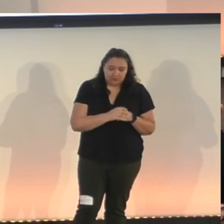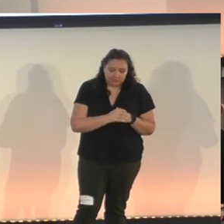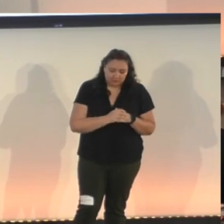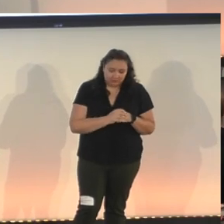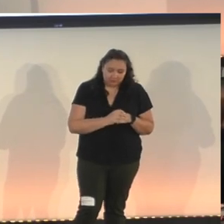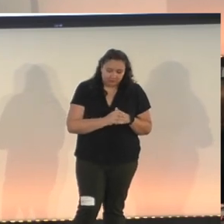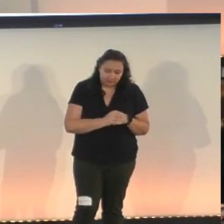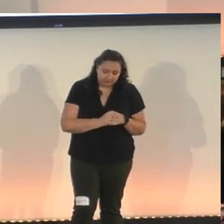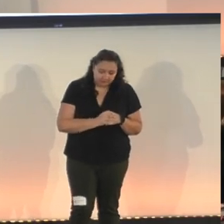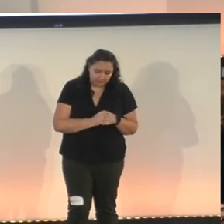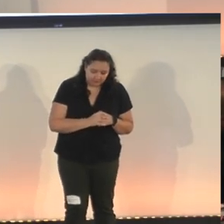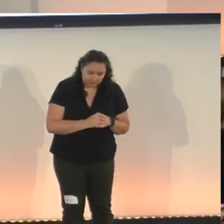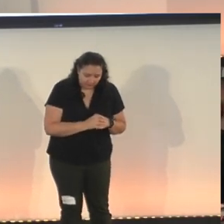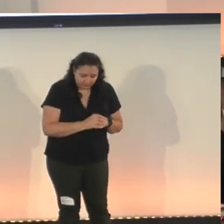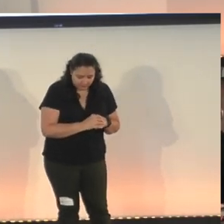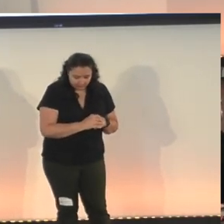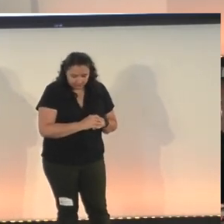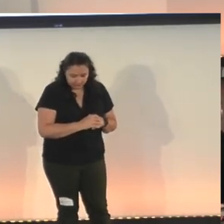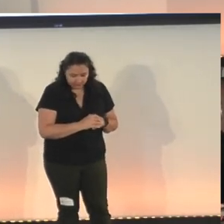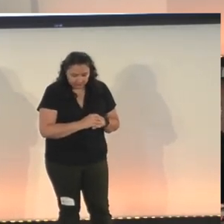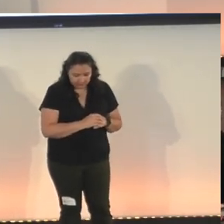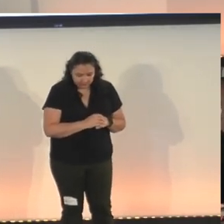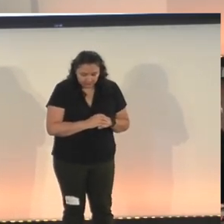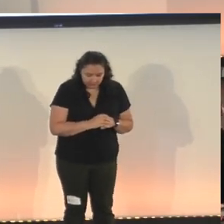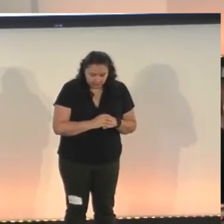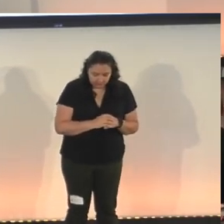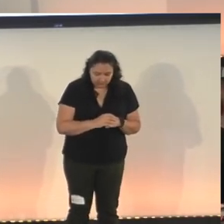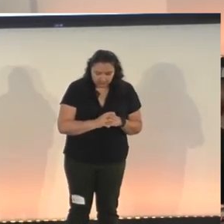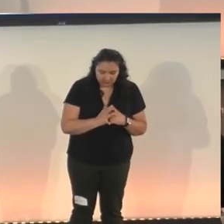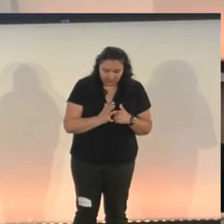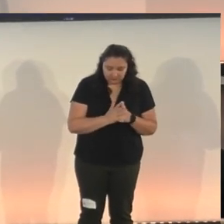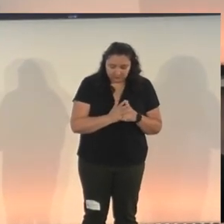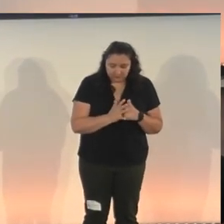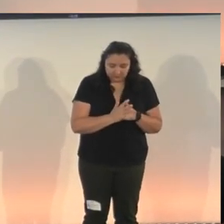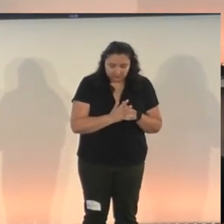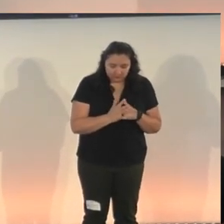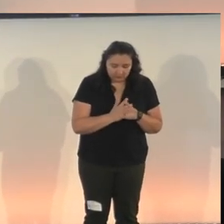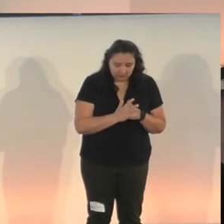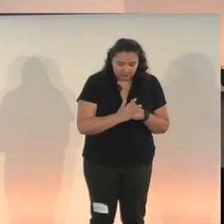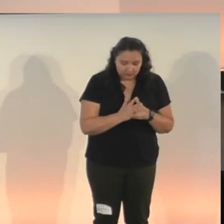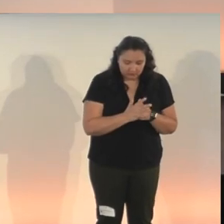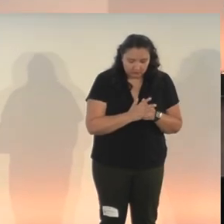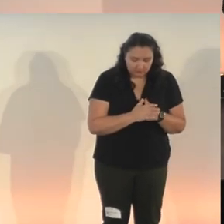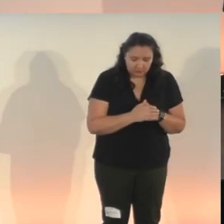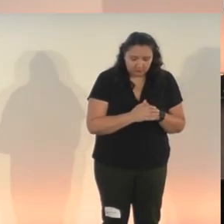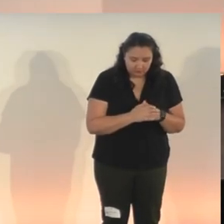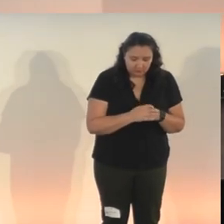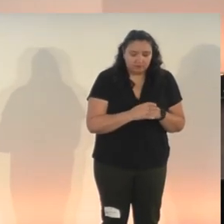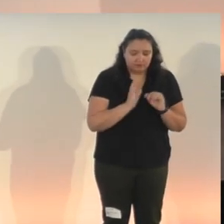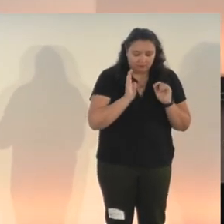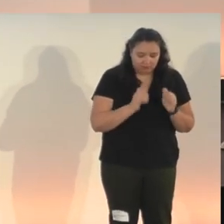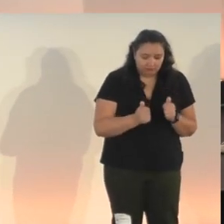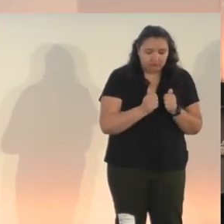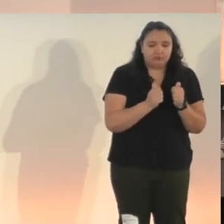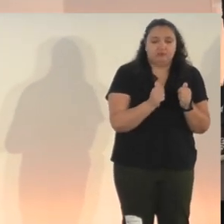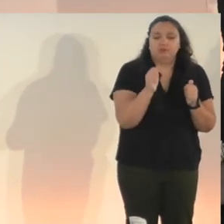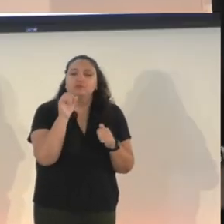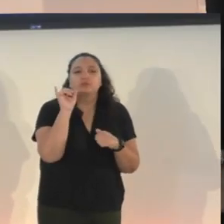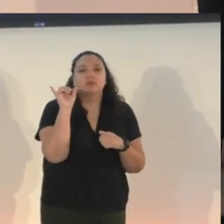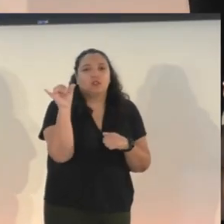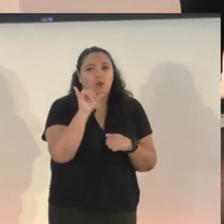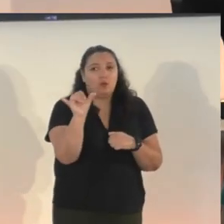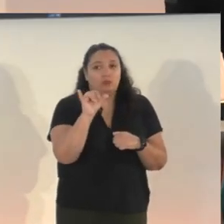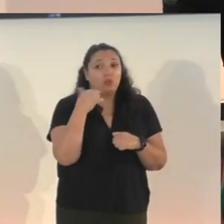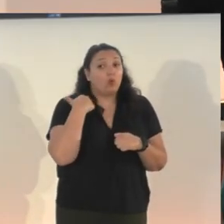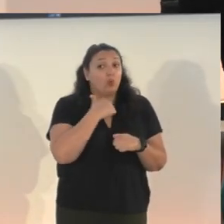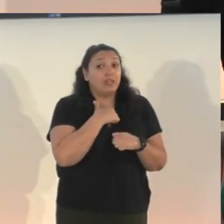we had known that this was an experiment that we were interested in doing and had reserved a button on every controller